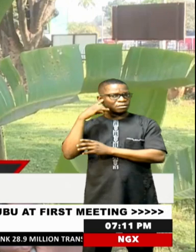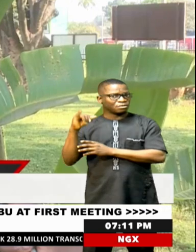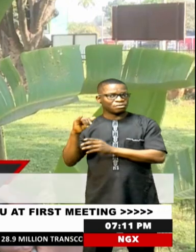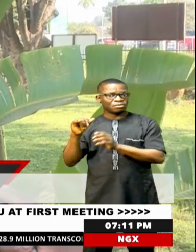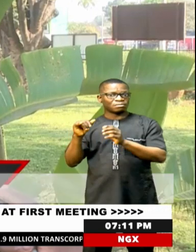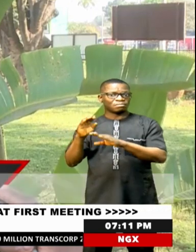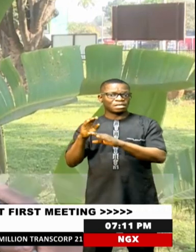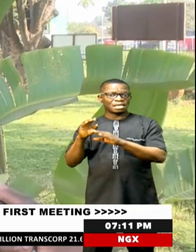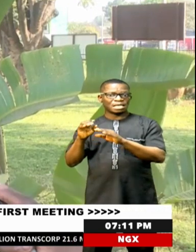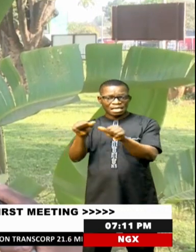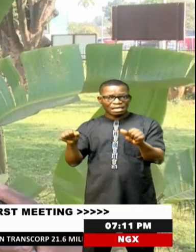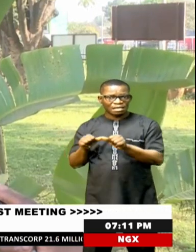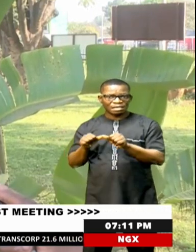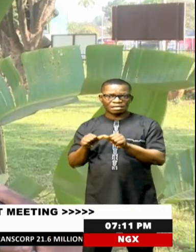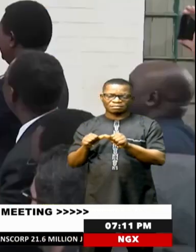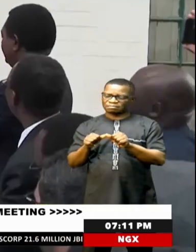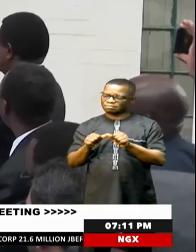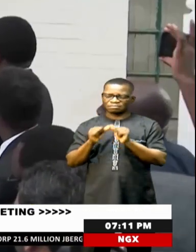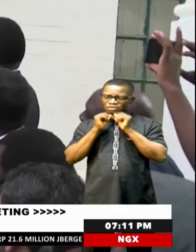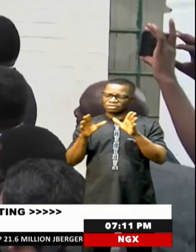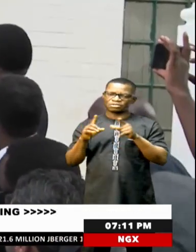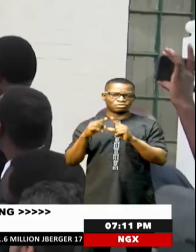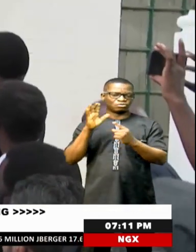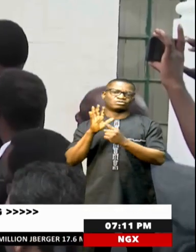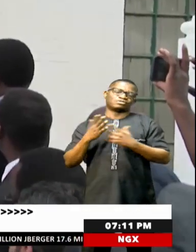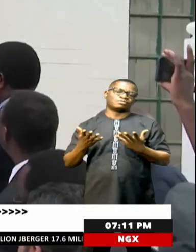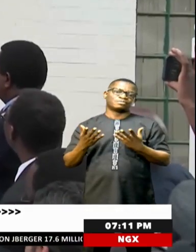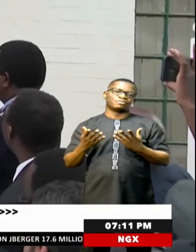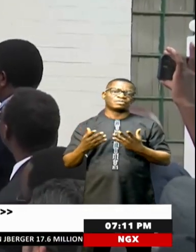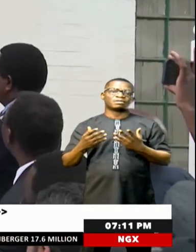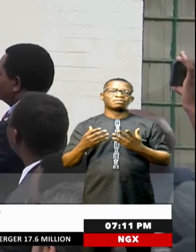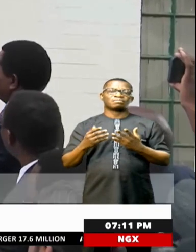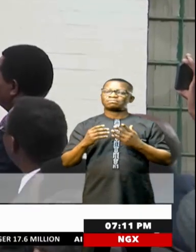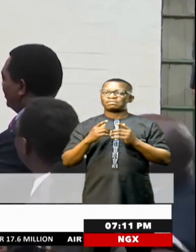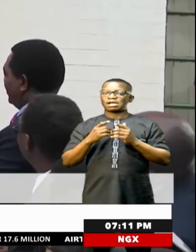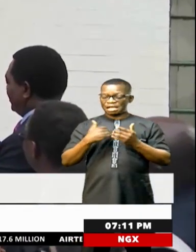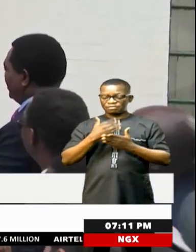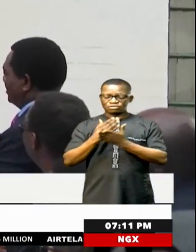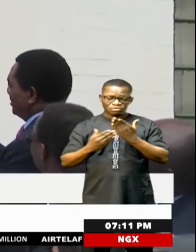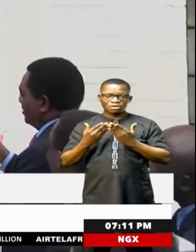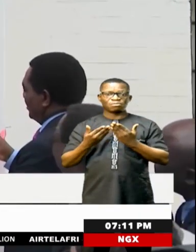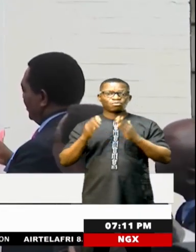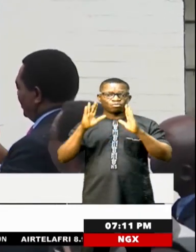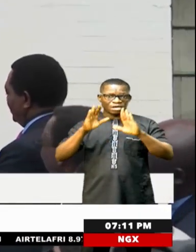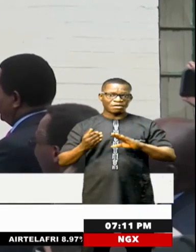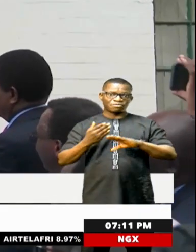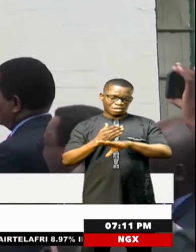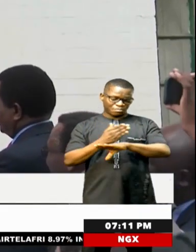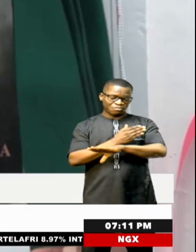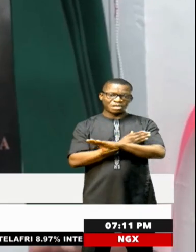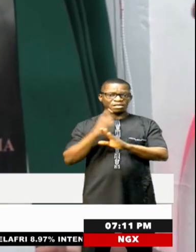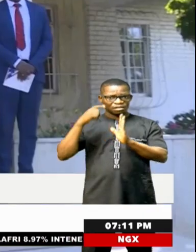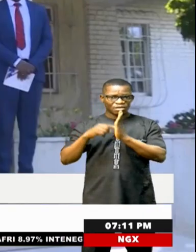is something that you are able to point at. The mine unions think there is significant improvement in Zambia's mining sector, citing